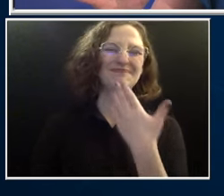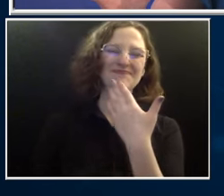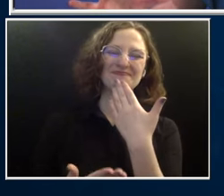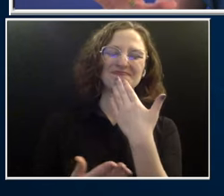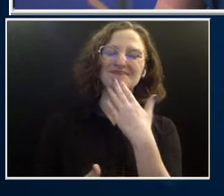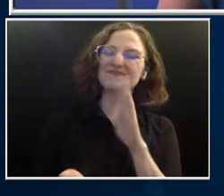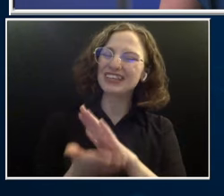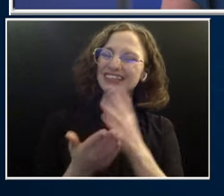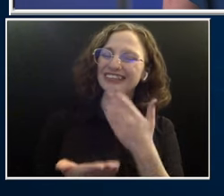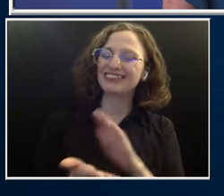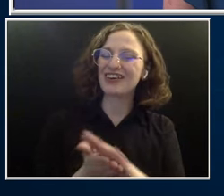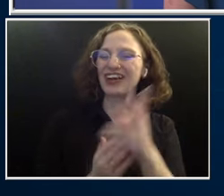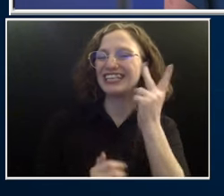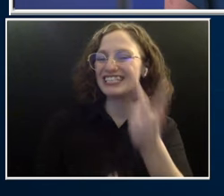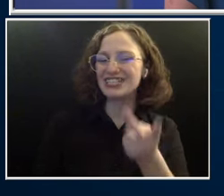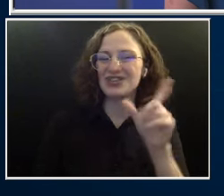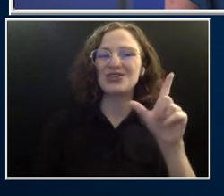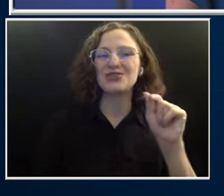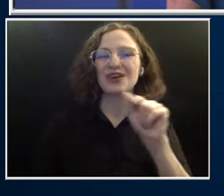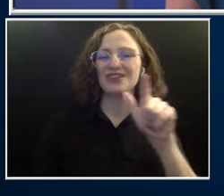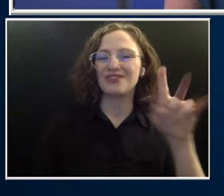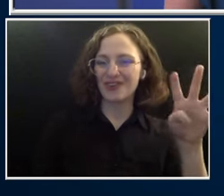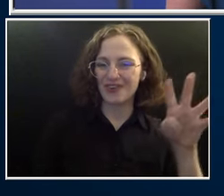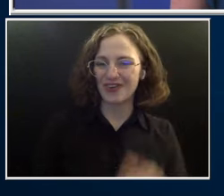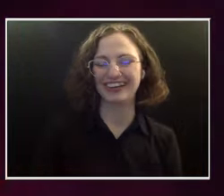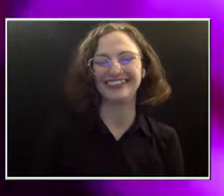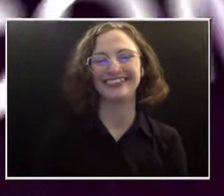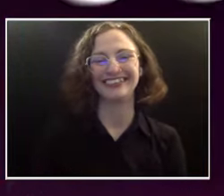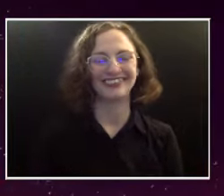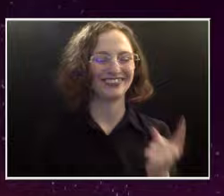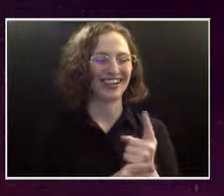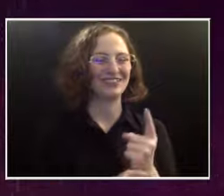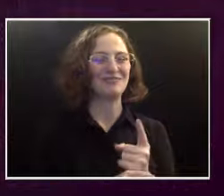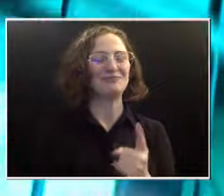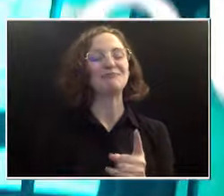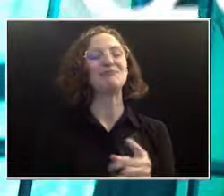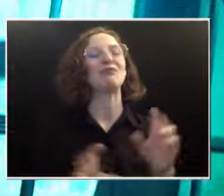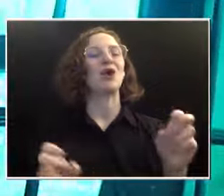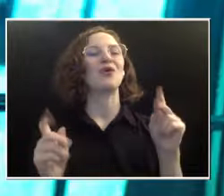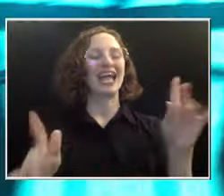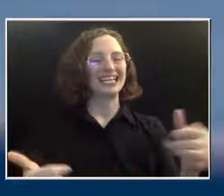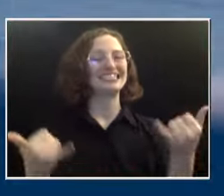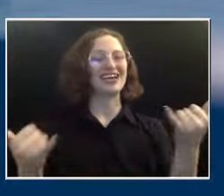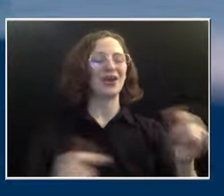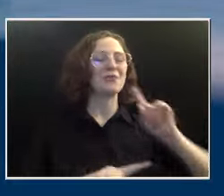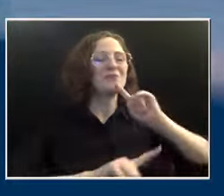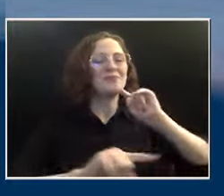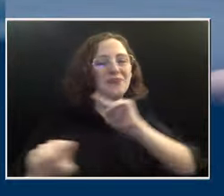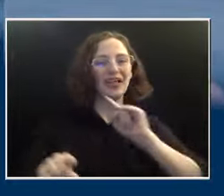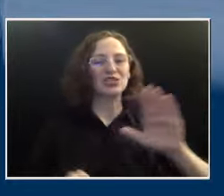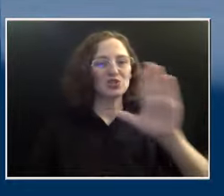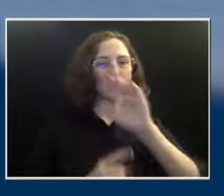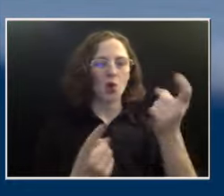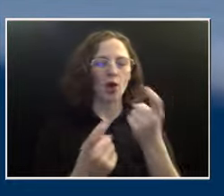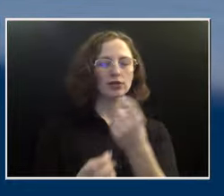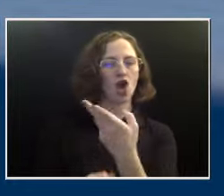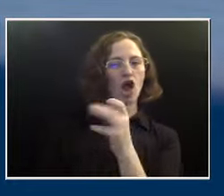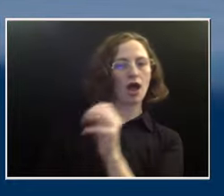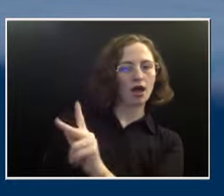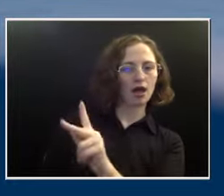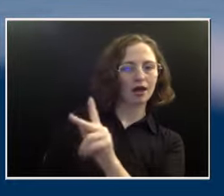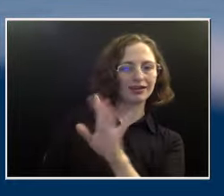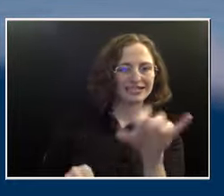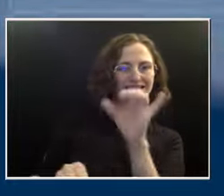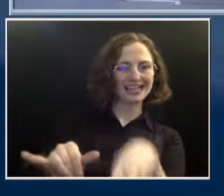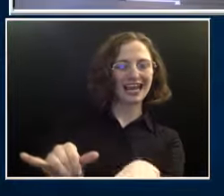I know. entering into it. Let's do this. Let's do it. That's right. All right, let's get to some questions from our viewers today. And Hawk, just stay there real quick. Jason wants to know, if I have recently